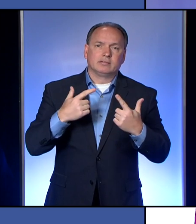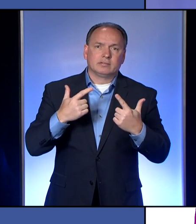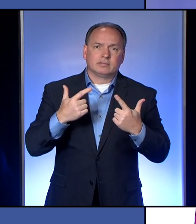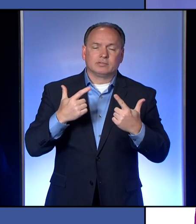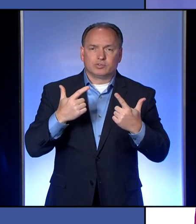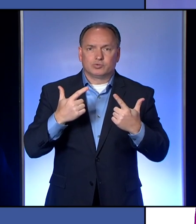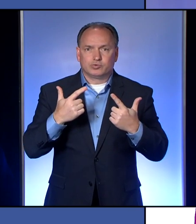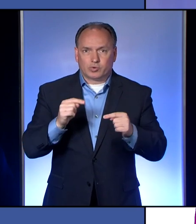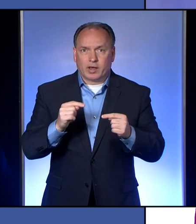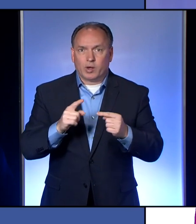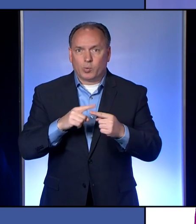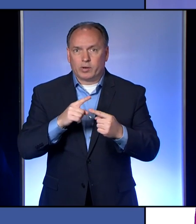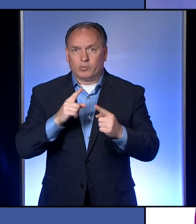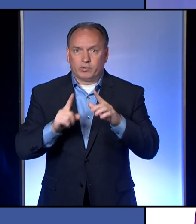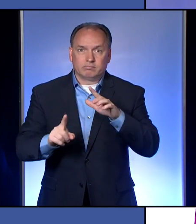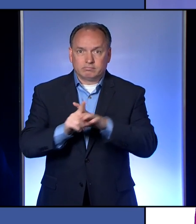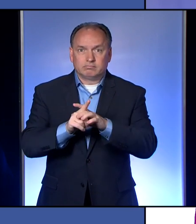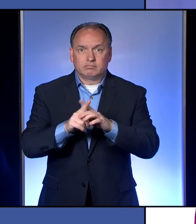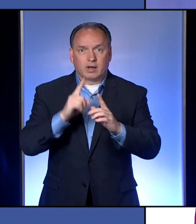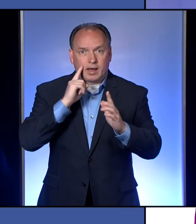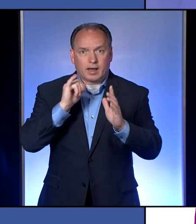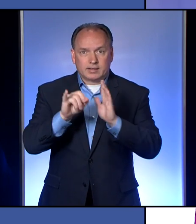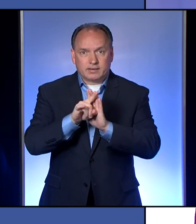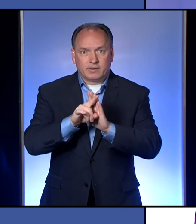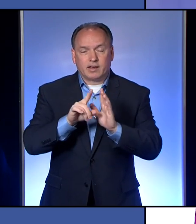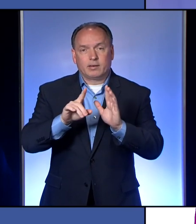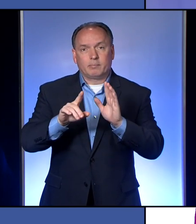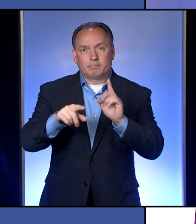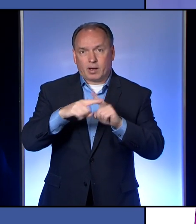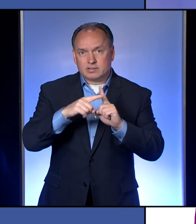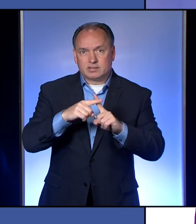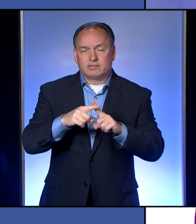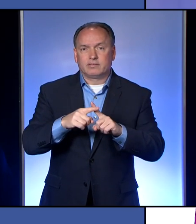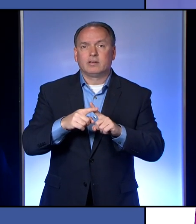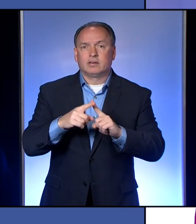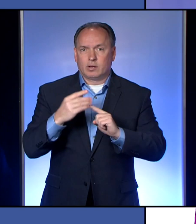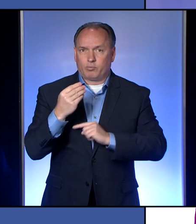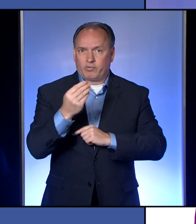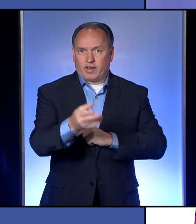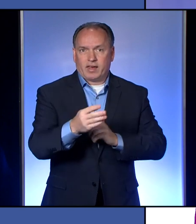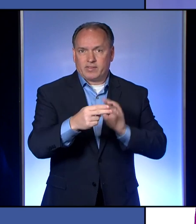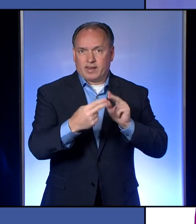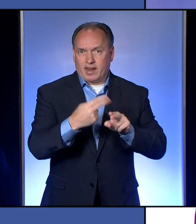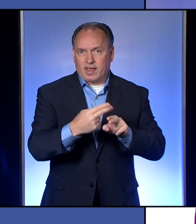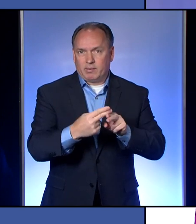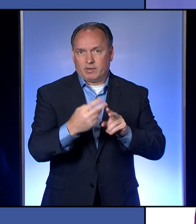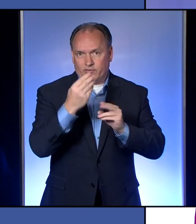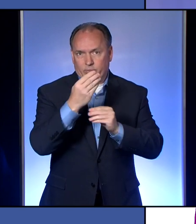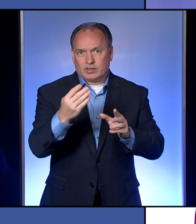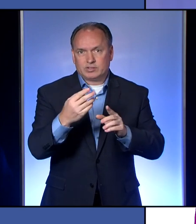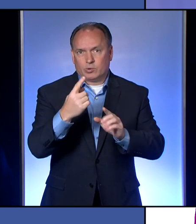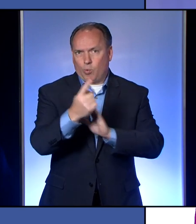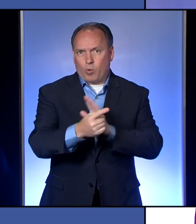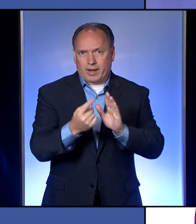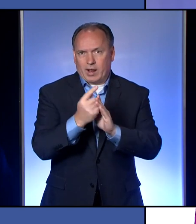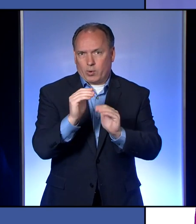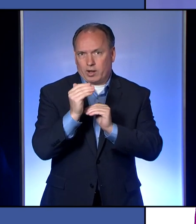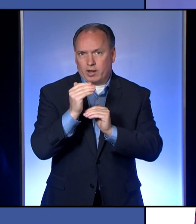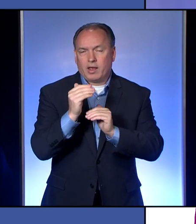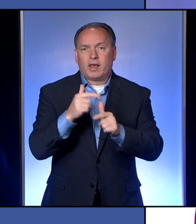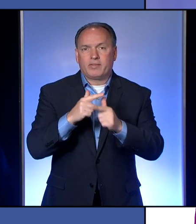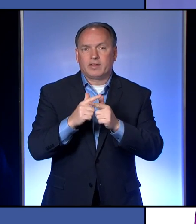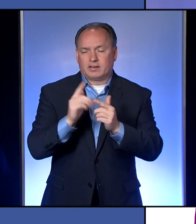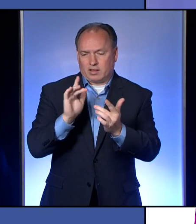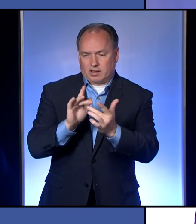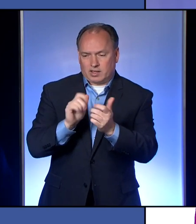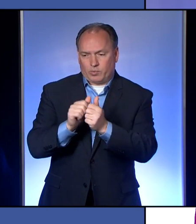positive, we try to get that assigned to one of our contact tracers within an hour and that they would have contact with that person within 24 hours,